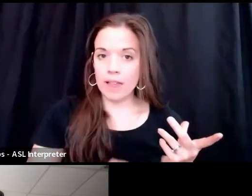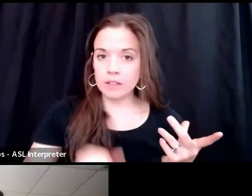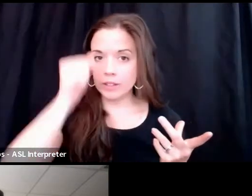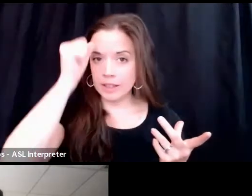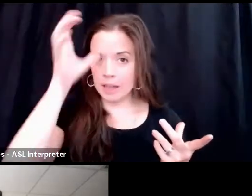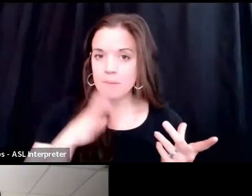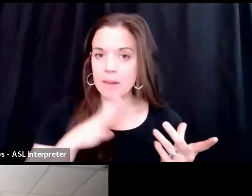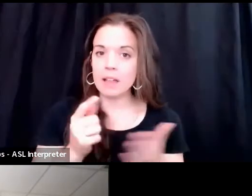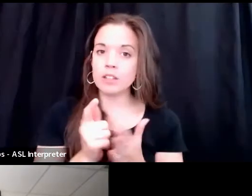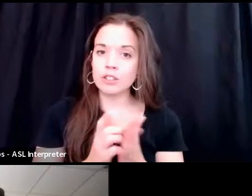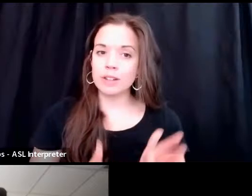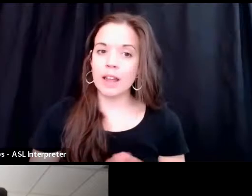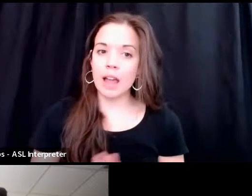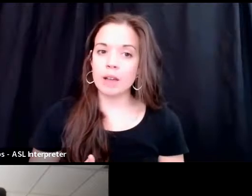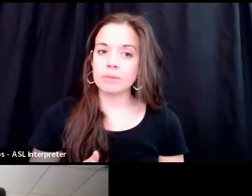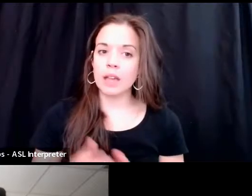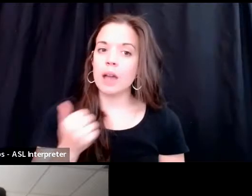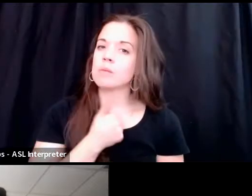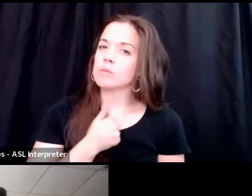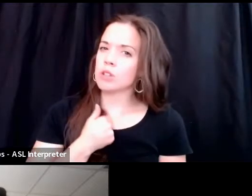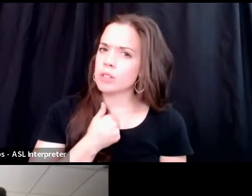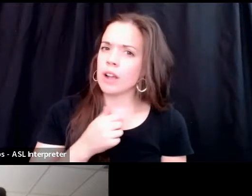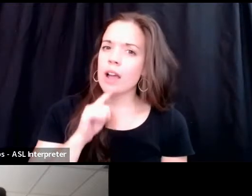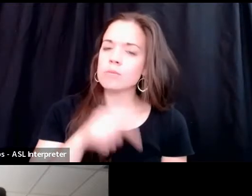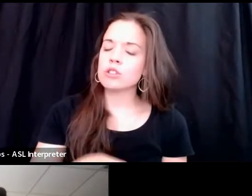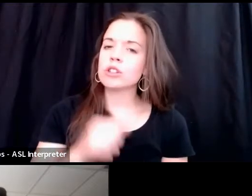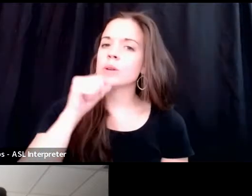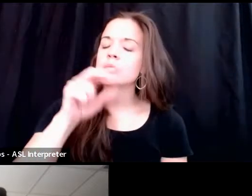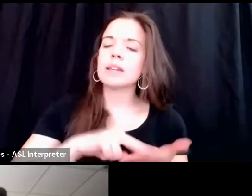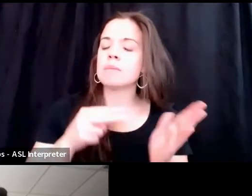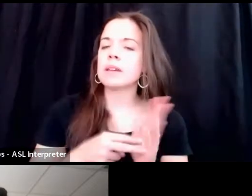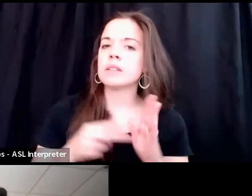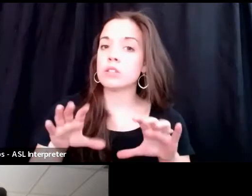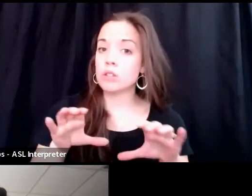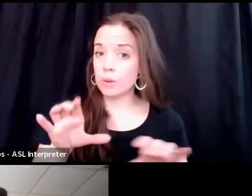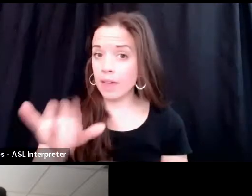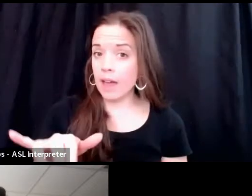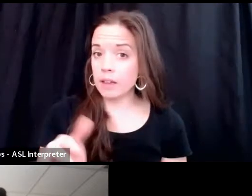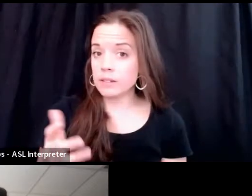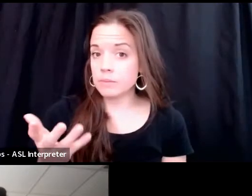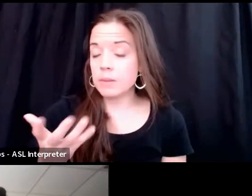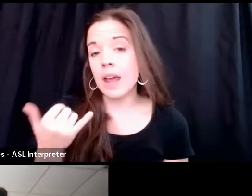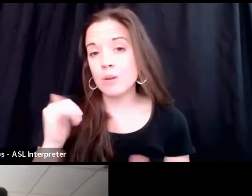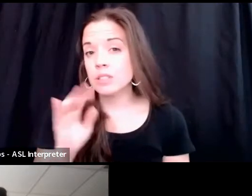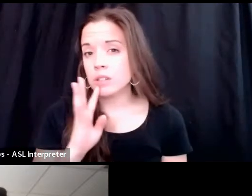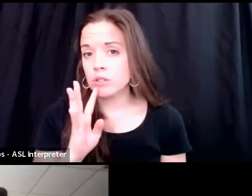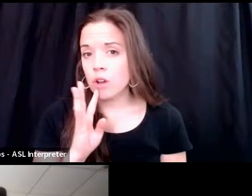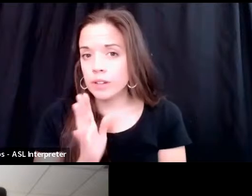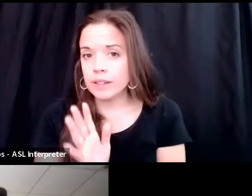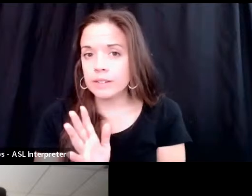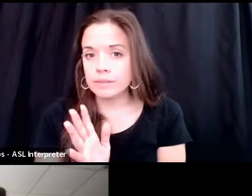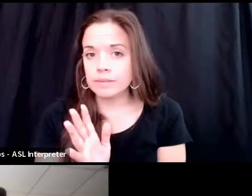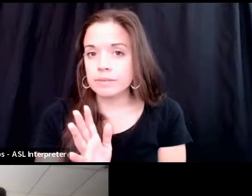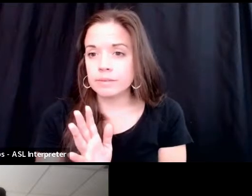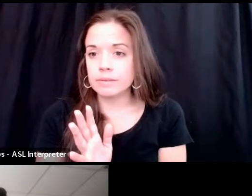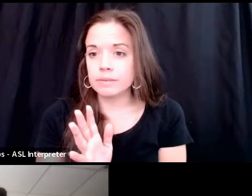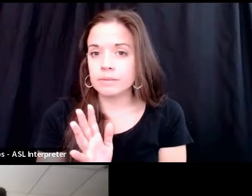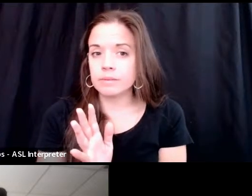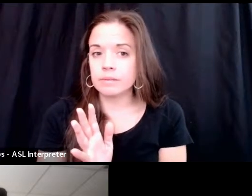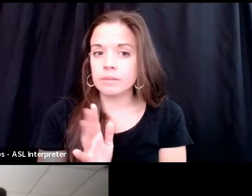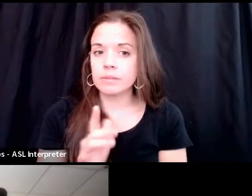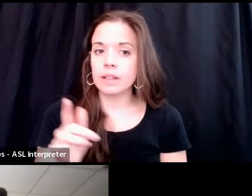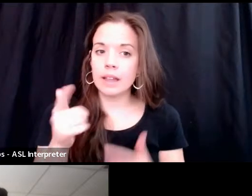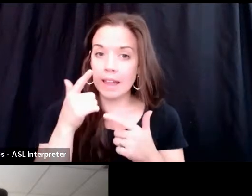I will say, I am so sorry. I'm sure you didn't mean to do that, but I was still talking. Now, interestingly,